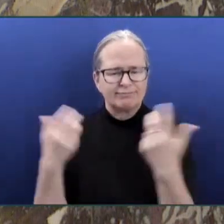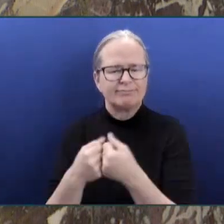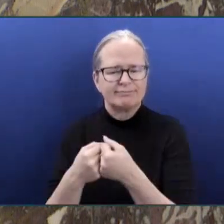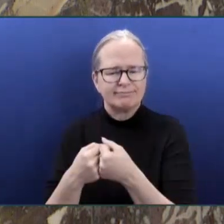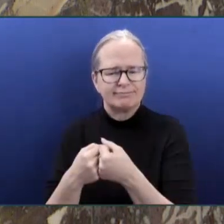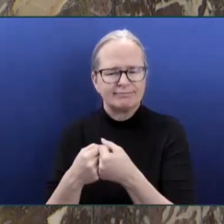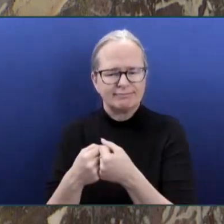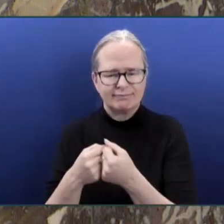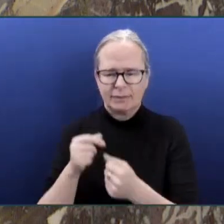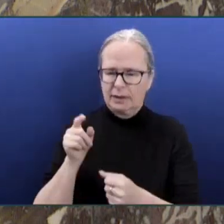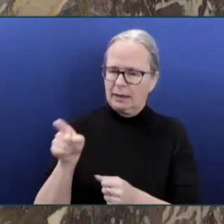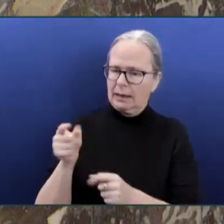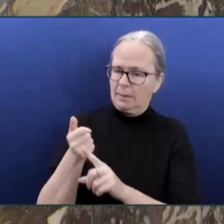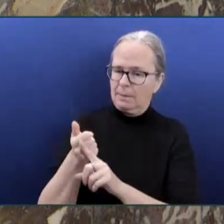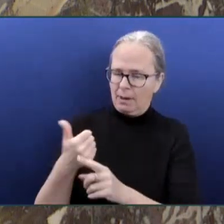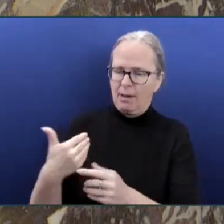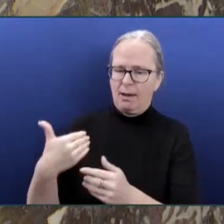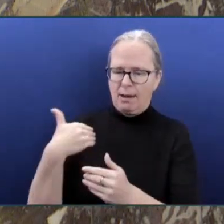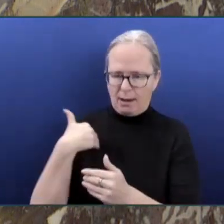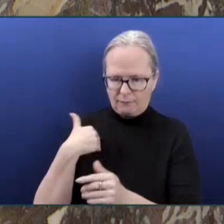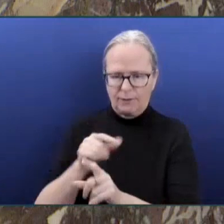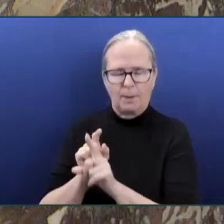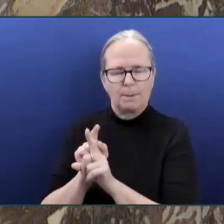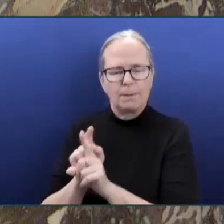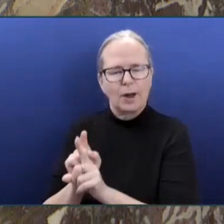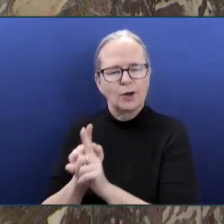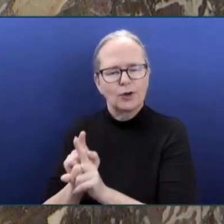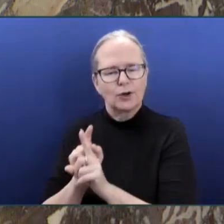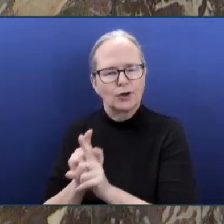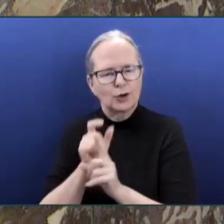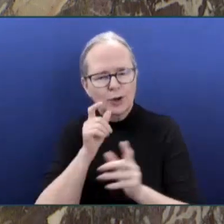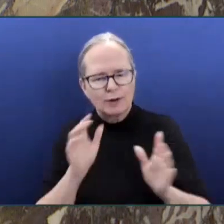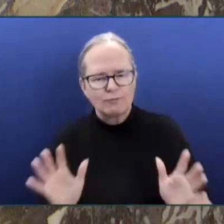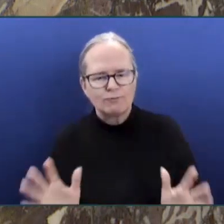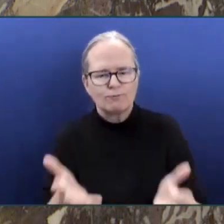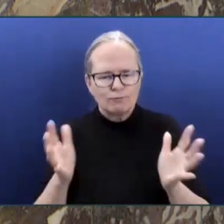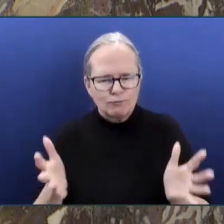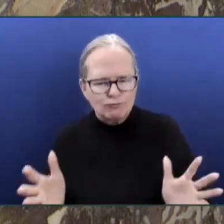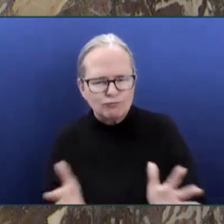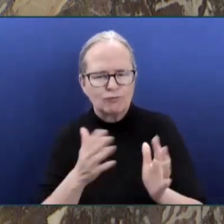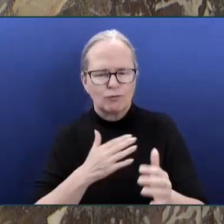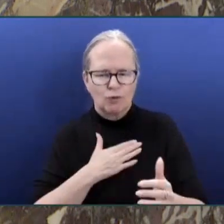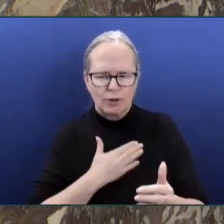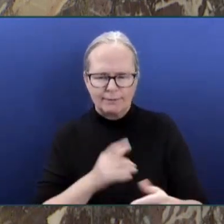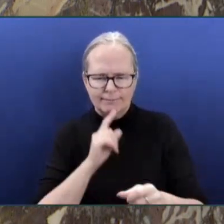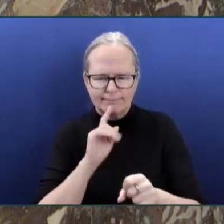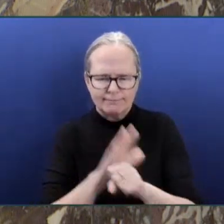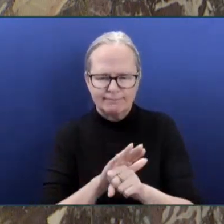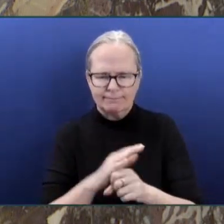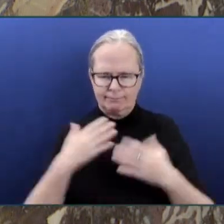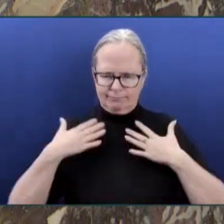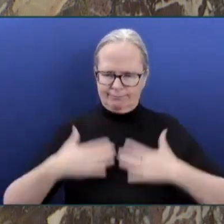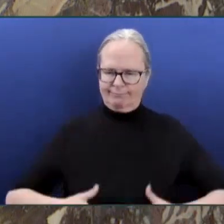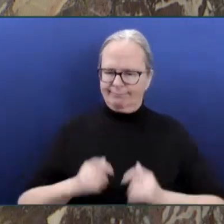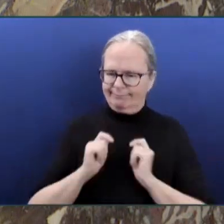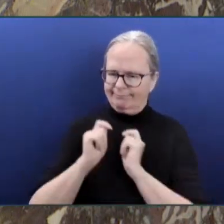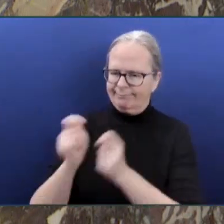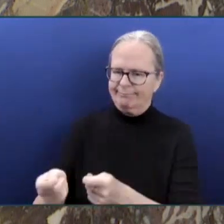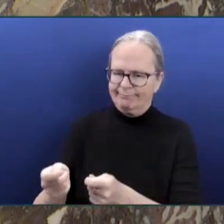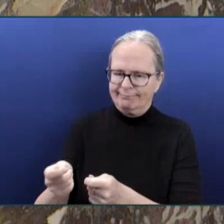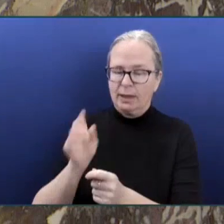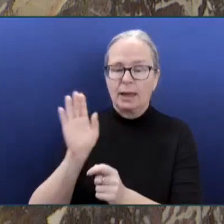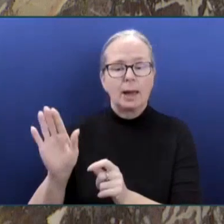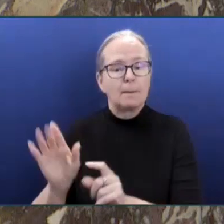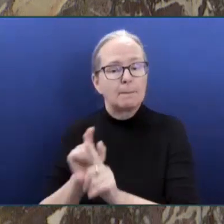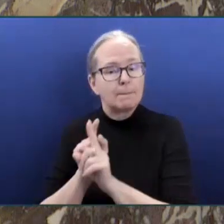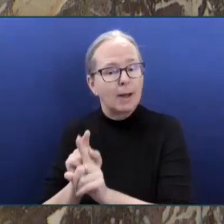When he died in 2017, Logan saw how that selfless act resulted in six people's lives being